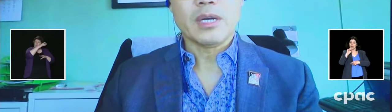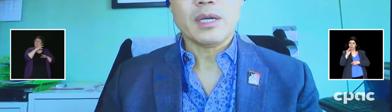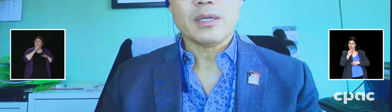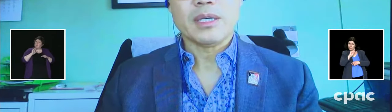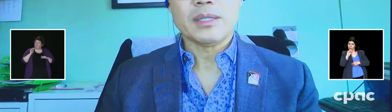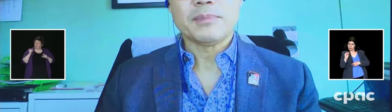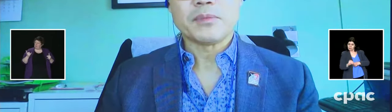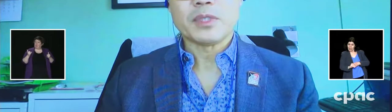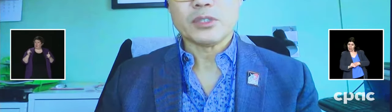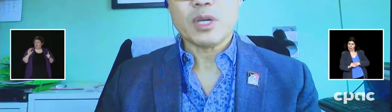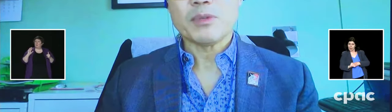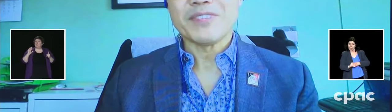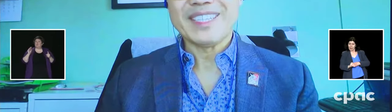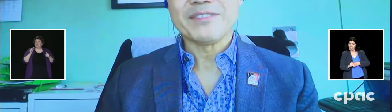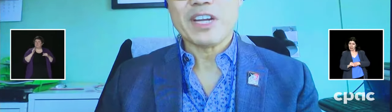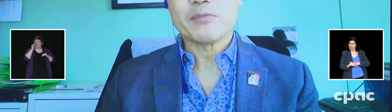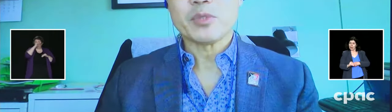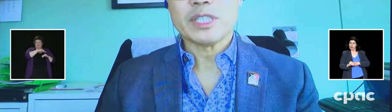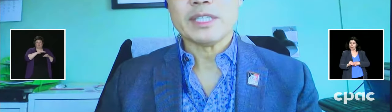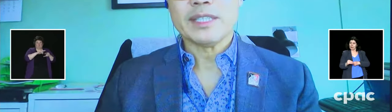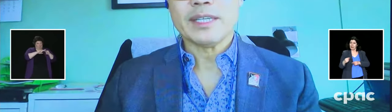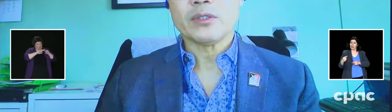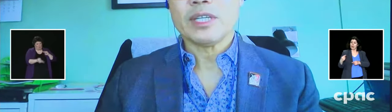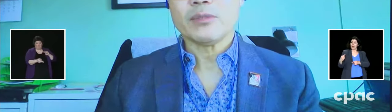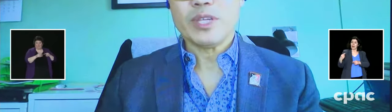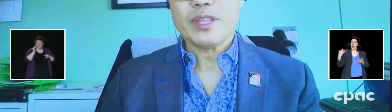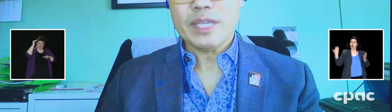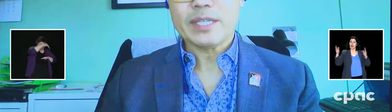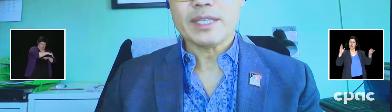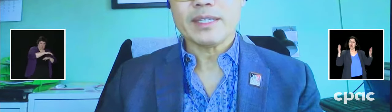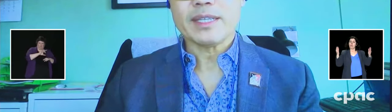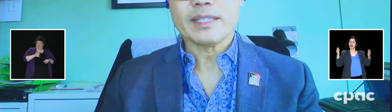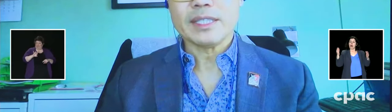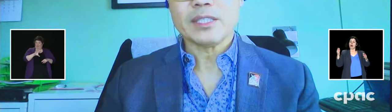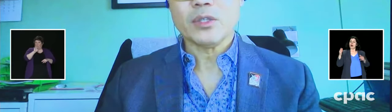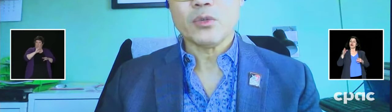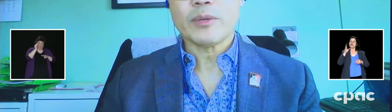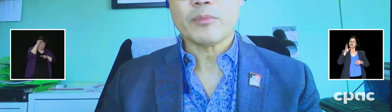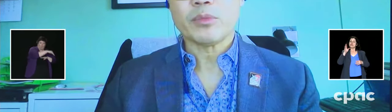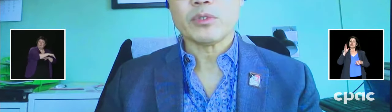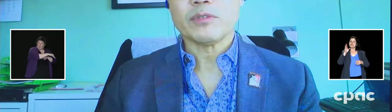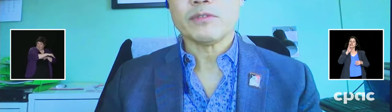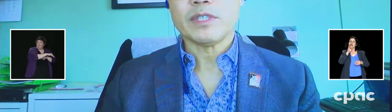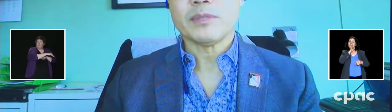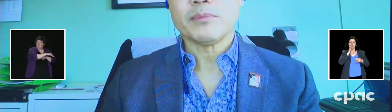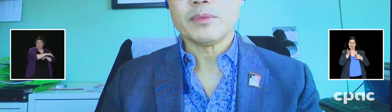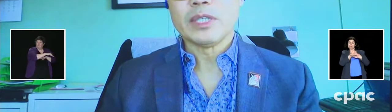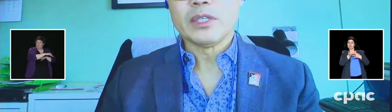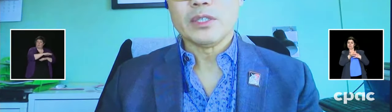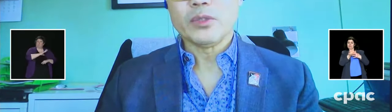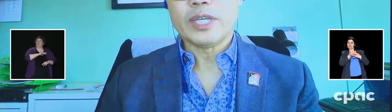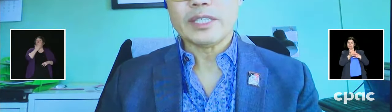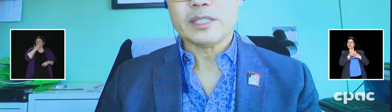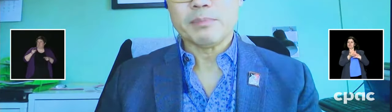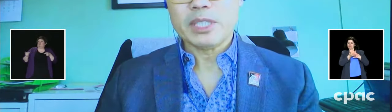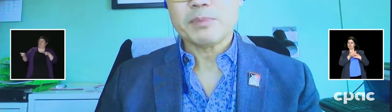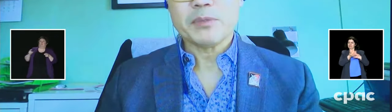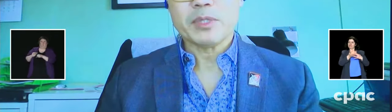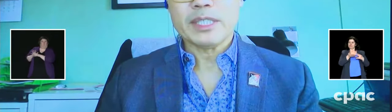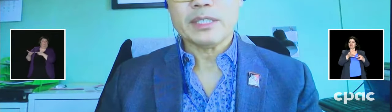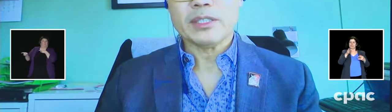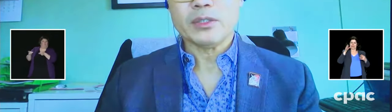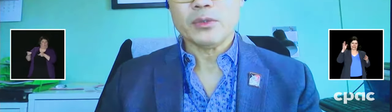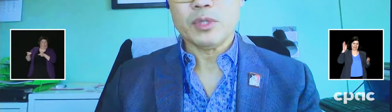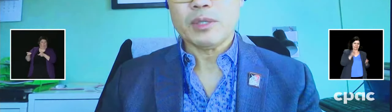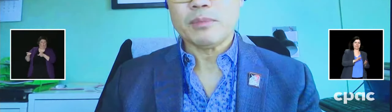a drop of 85% now. And we think that these low number of new cases must